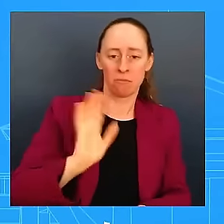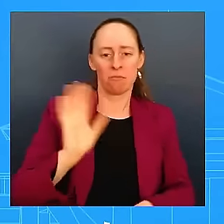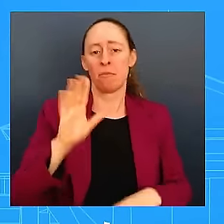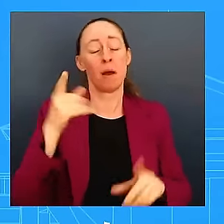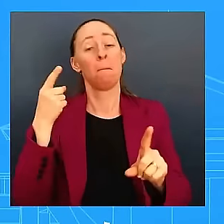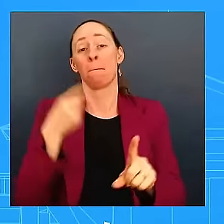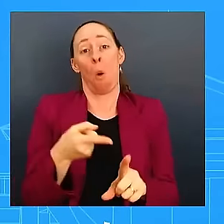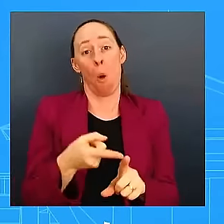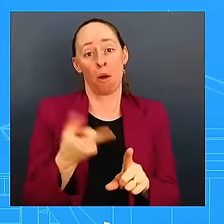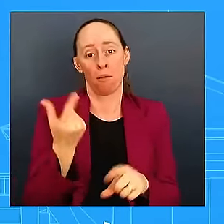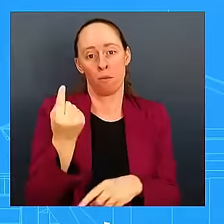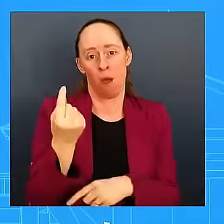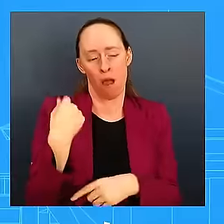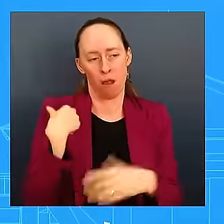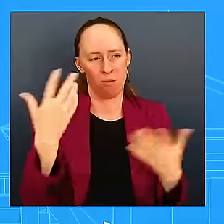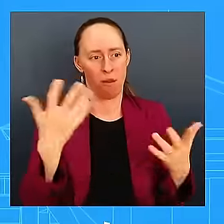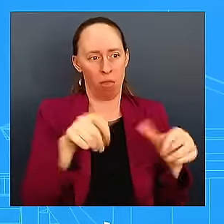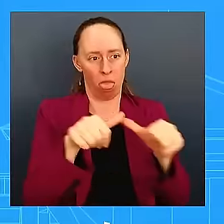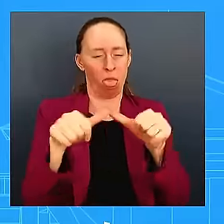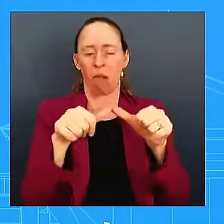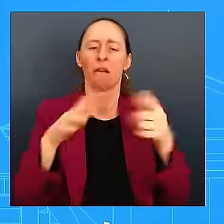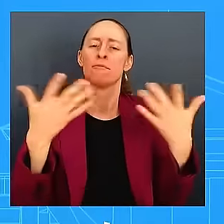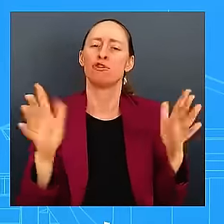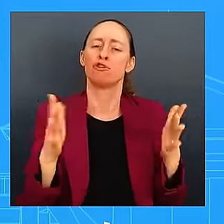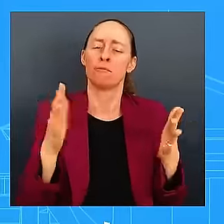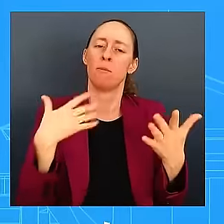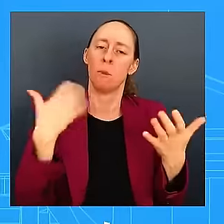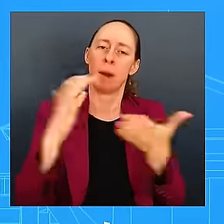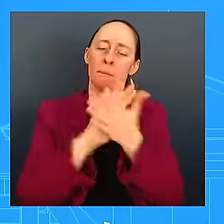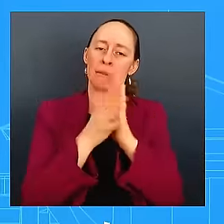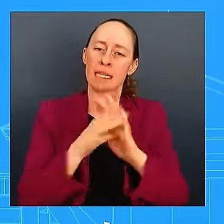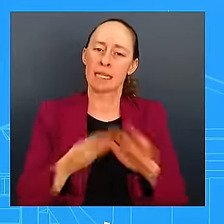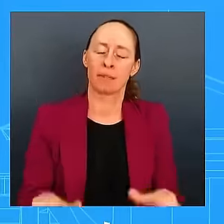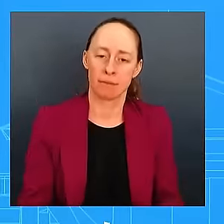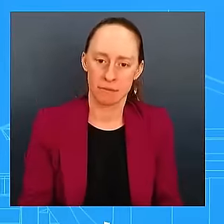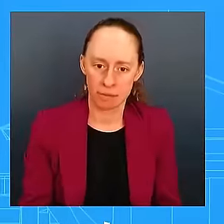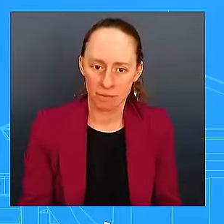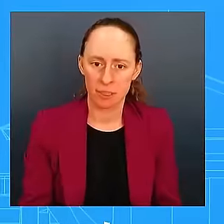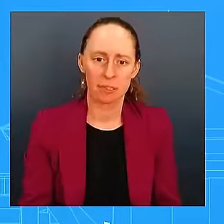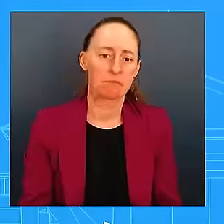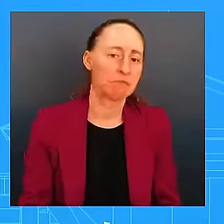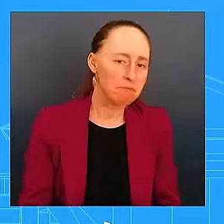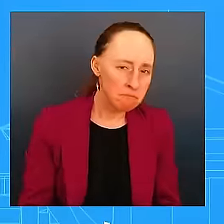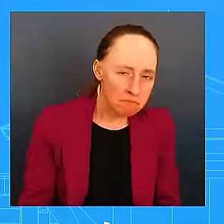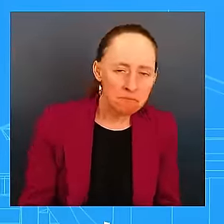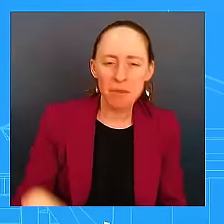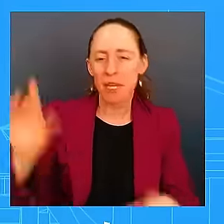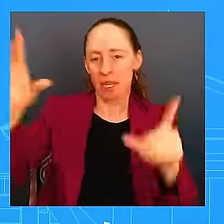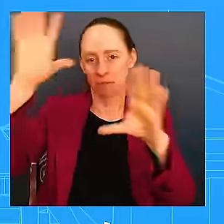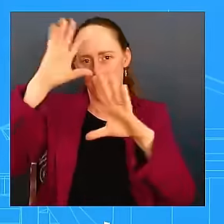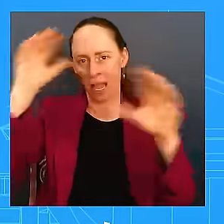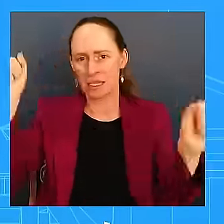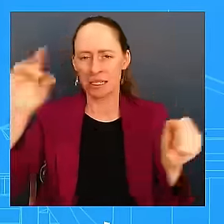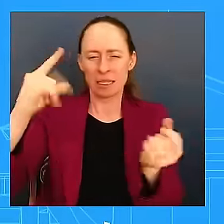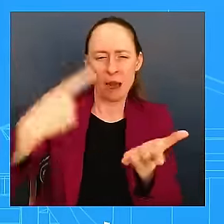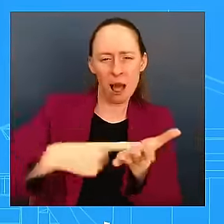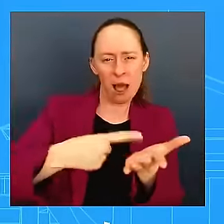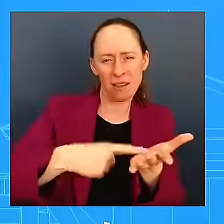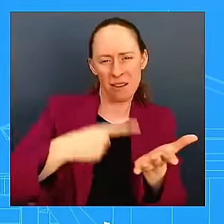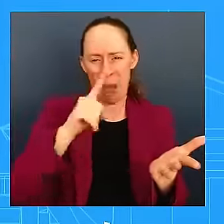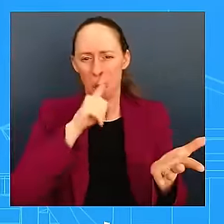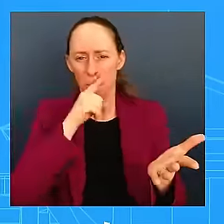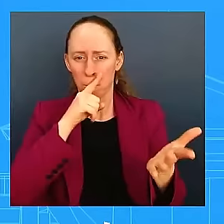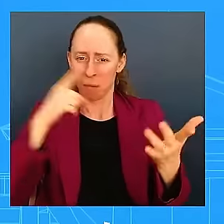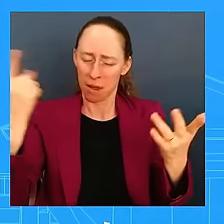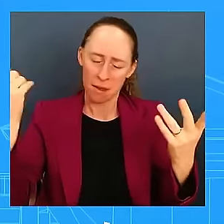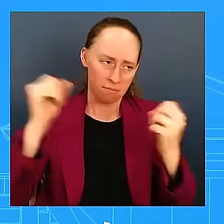going to get into semantics from Because we've heard the President say, as he said multiple times this week, that he wants to avoid a full-scale war, an all-out war. He said it remains a possibility. That's